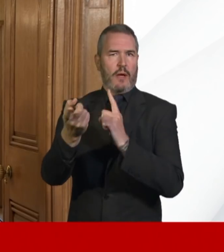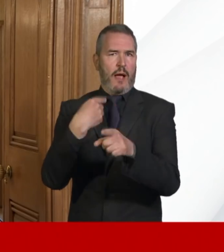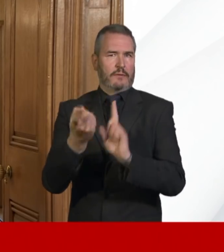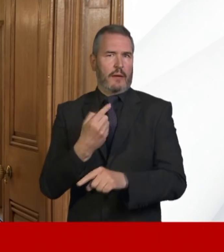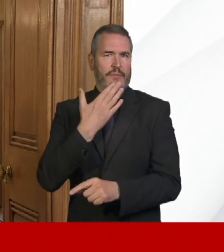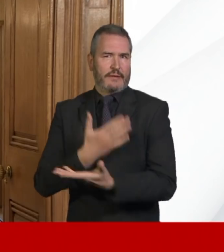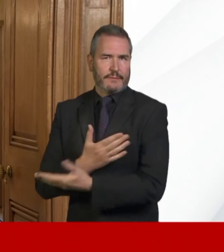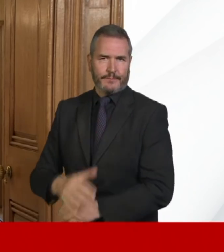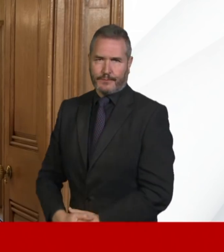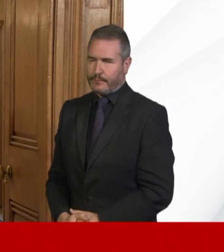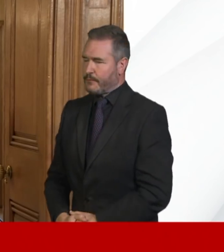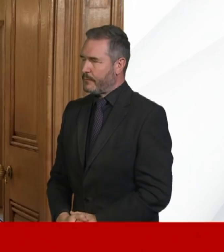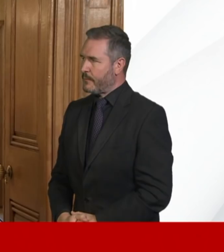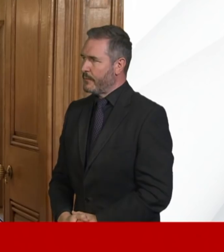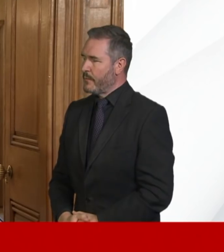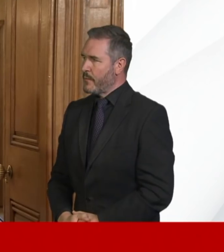from the media.